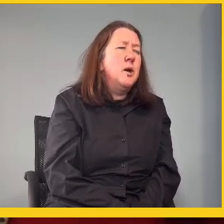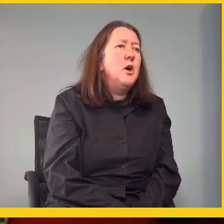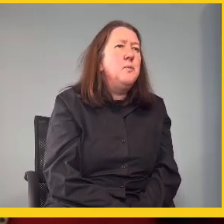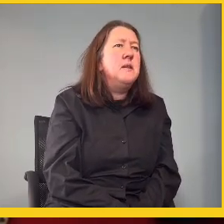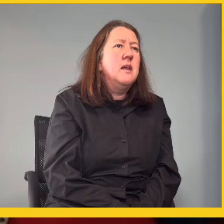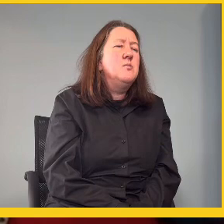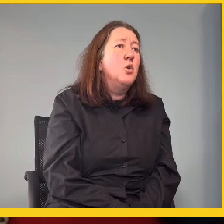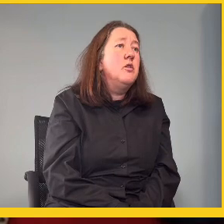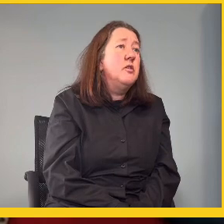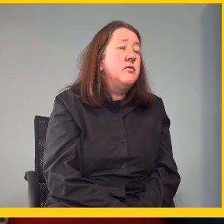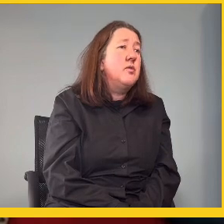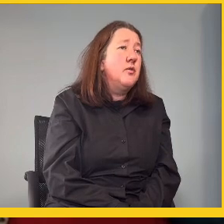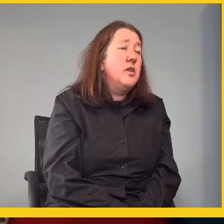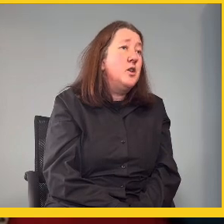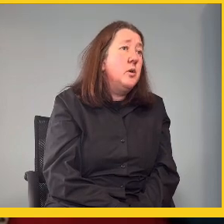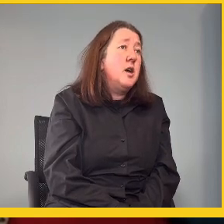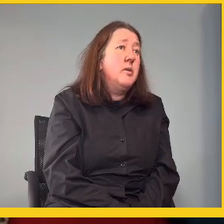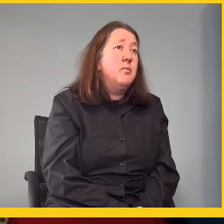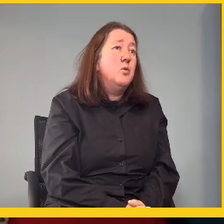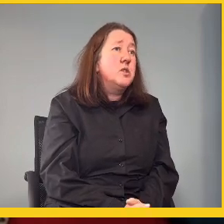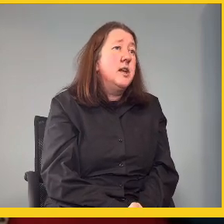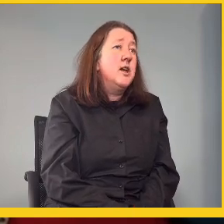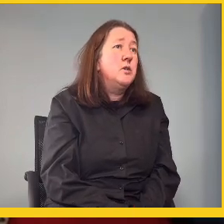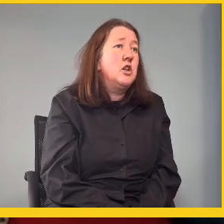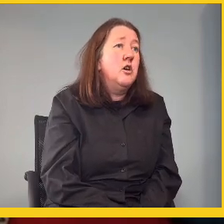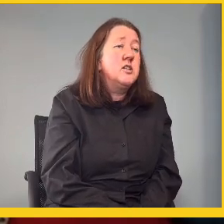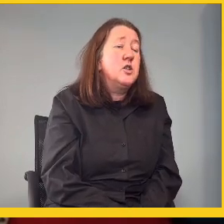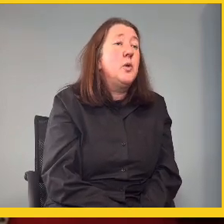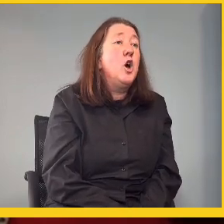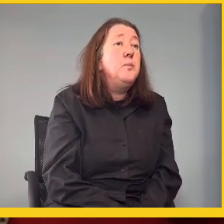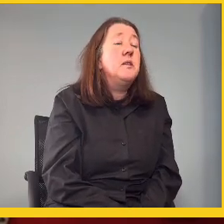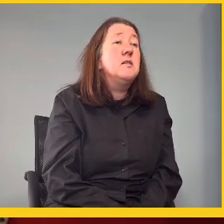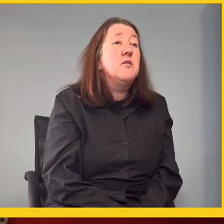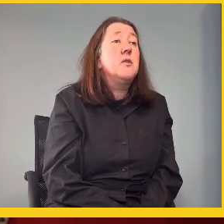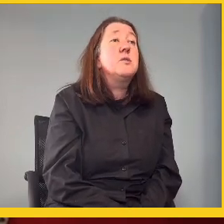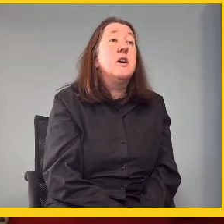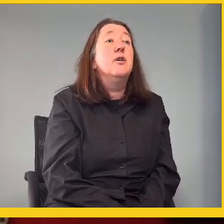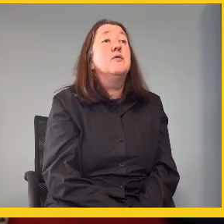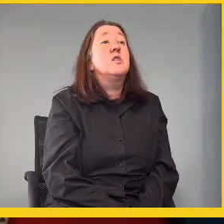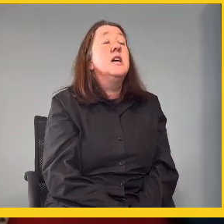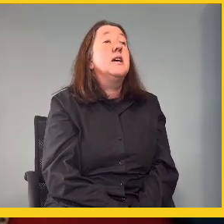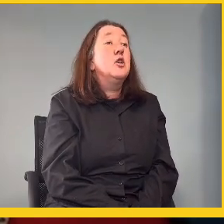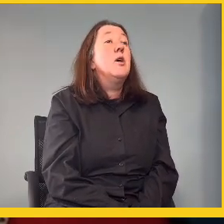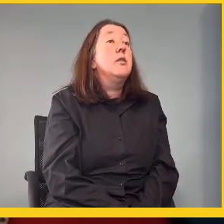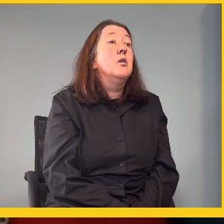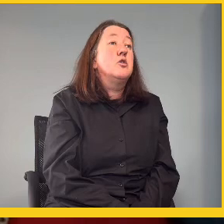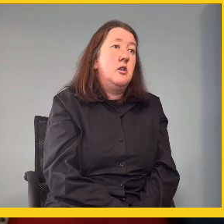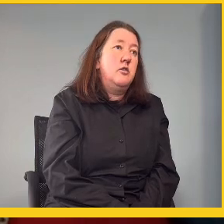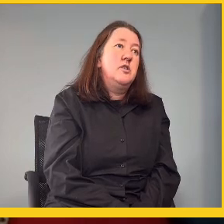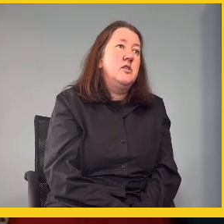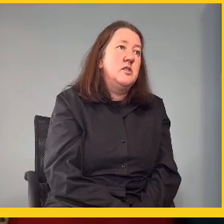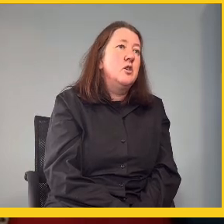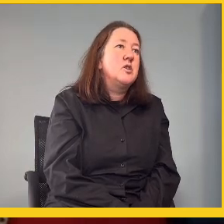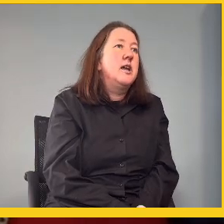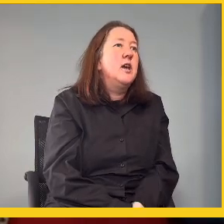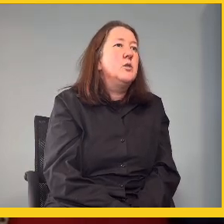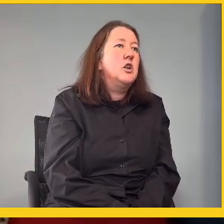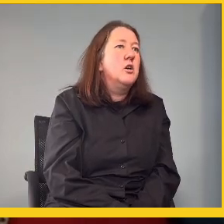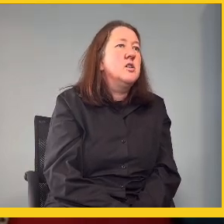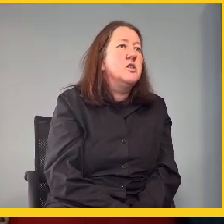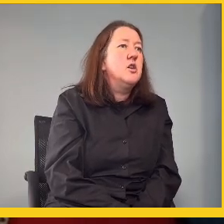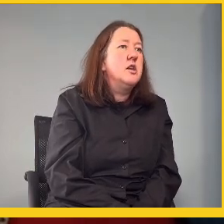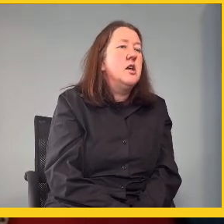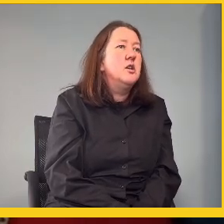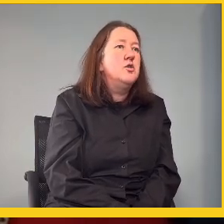so I'm hoping that more of that would come up, more sign language classes, and we're hoping the deaf themselves can run those classes, know, sign